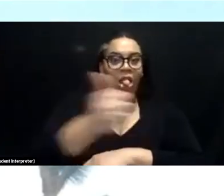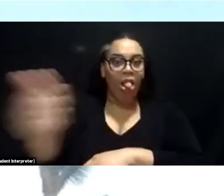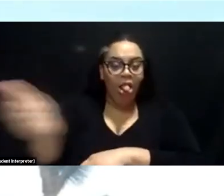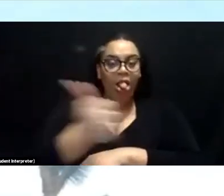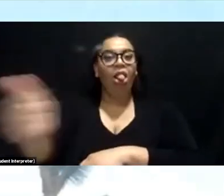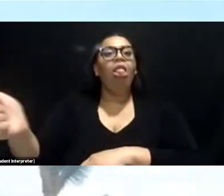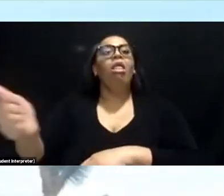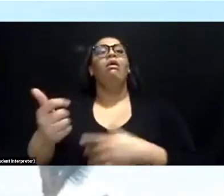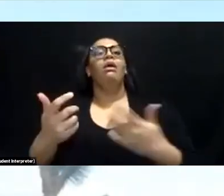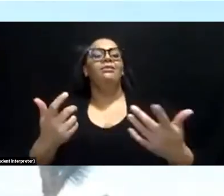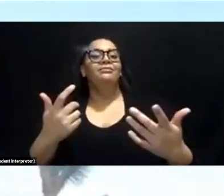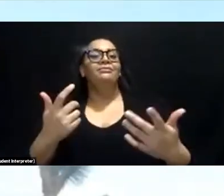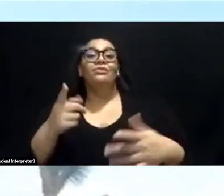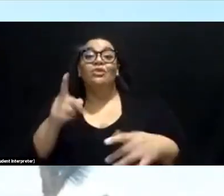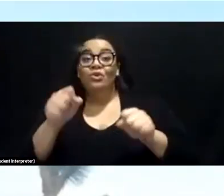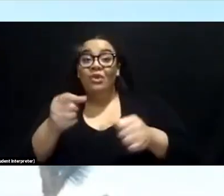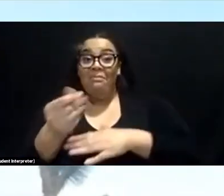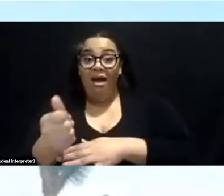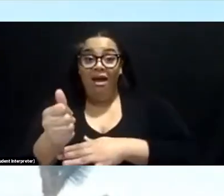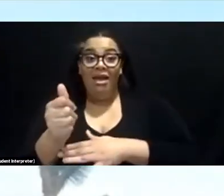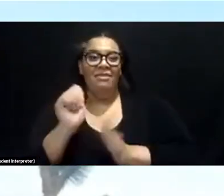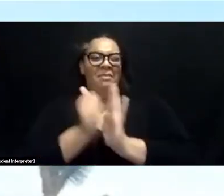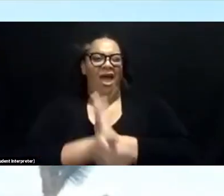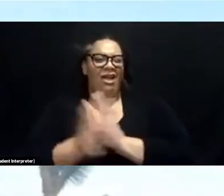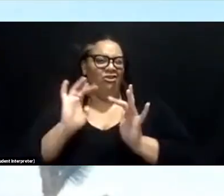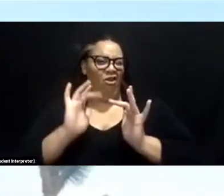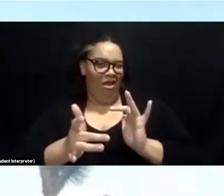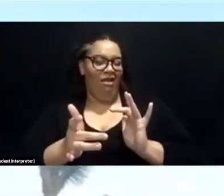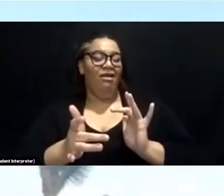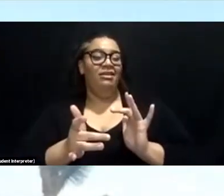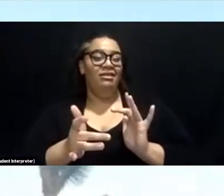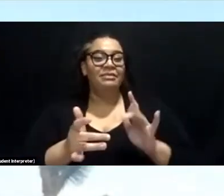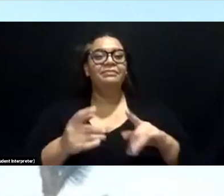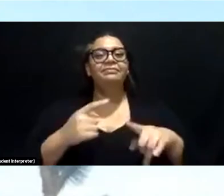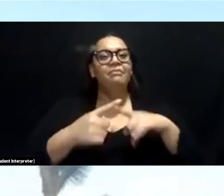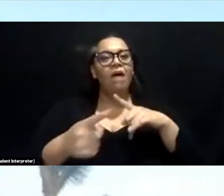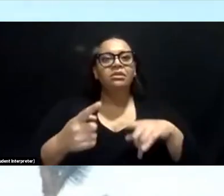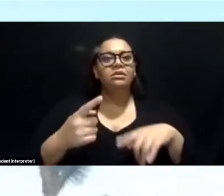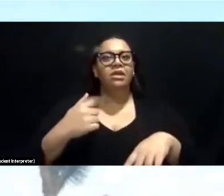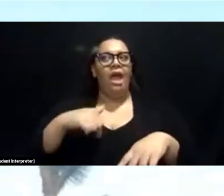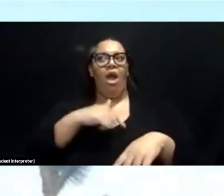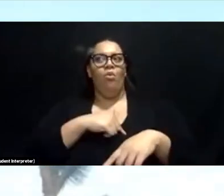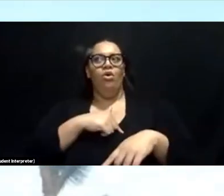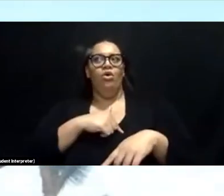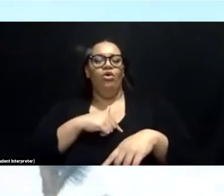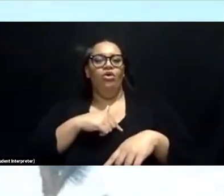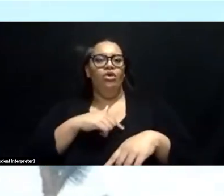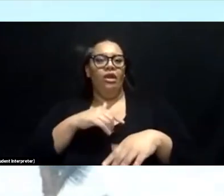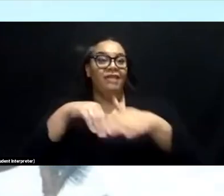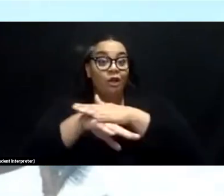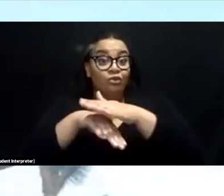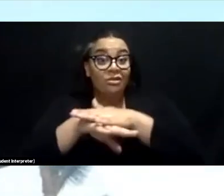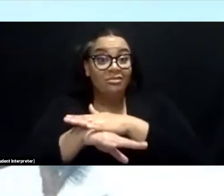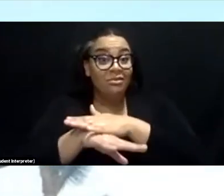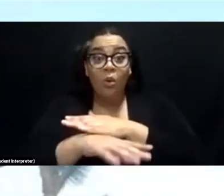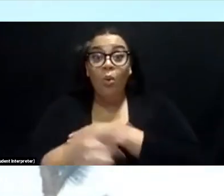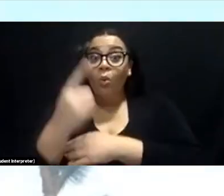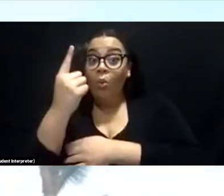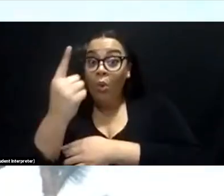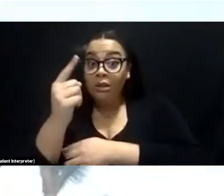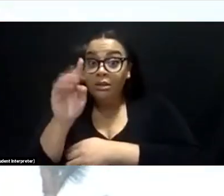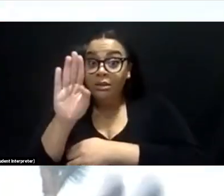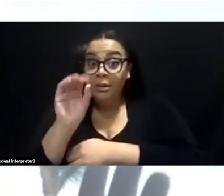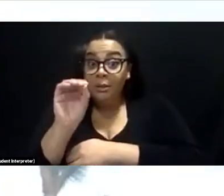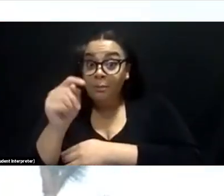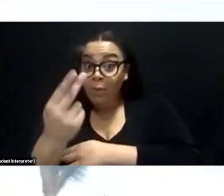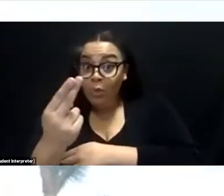now. That's kind of sped up stuff. Our entrance station is just one. It's just one booth. There's no lanes. There's no, like, if you already have a pass over